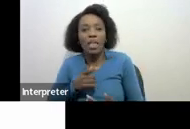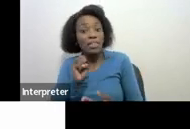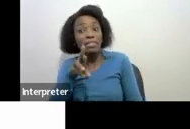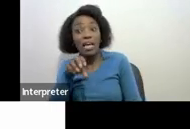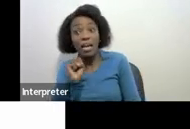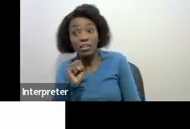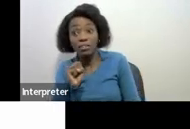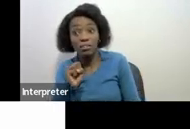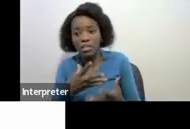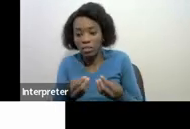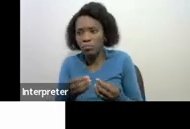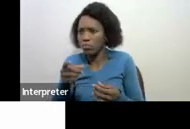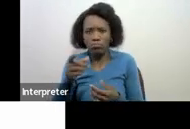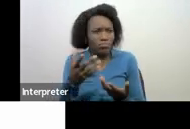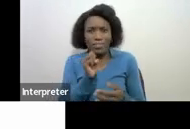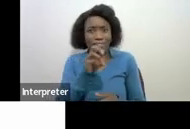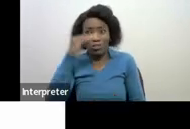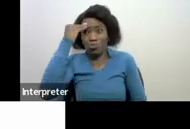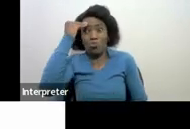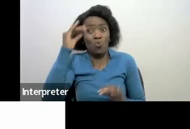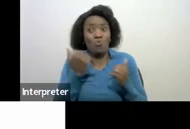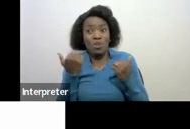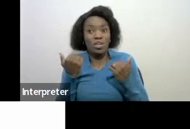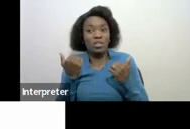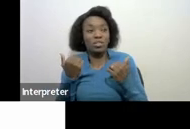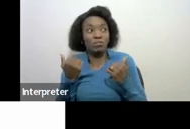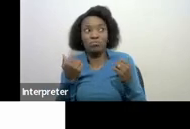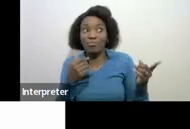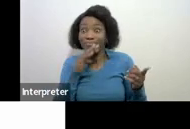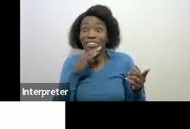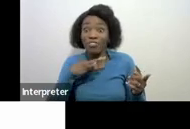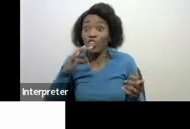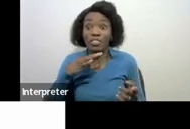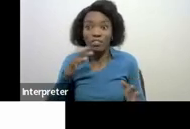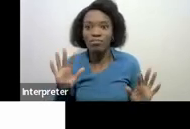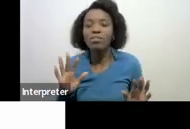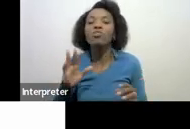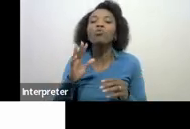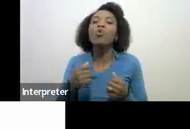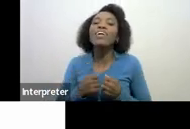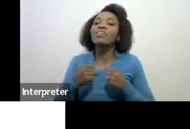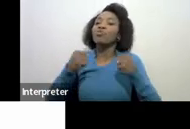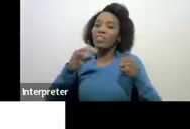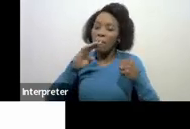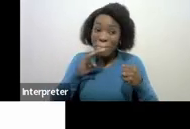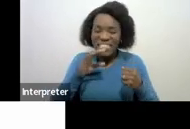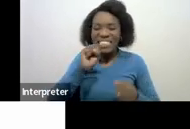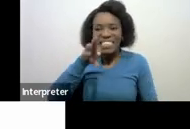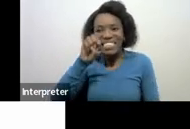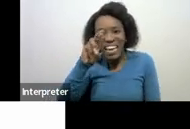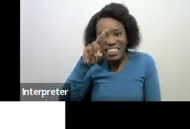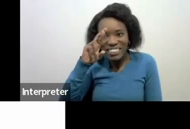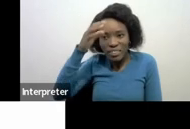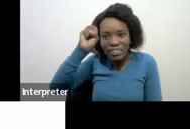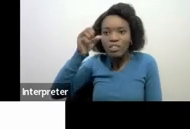something that SARS does not know already a disclosure it's when you that is not known isn't it